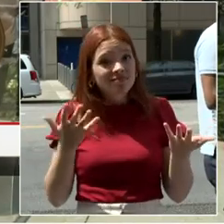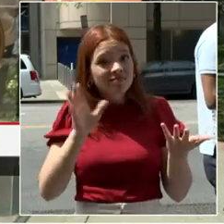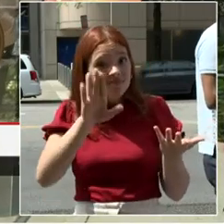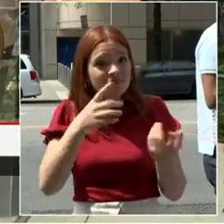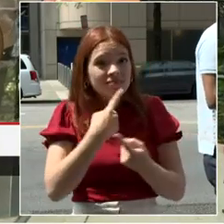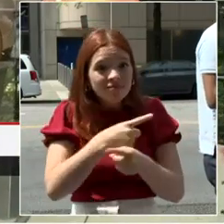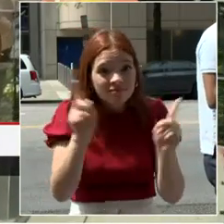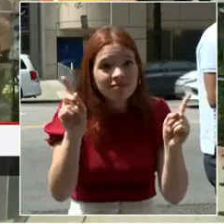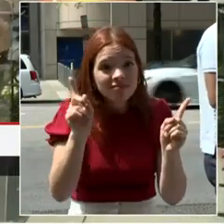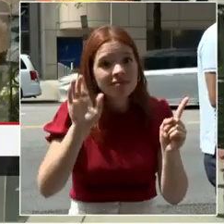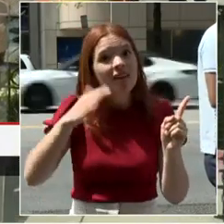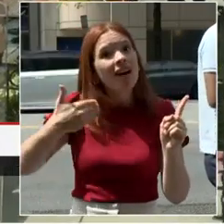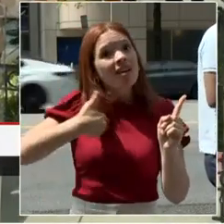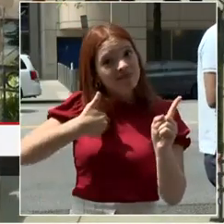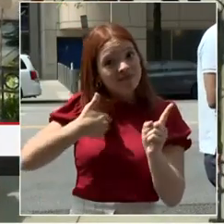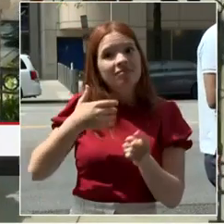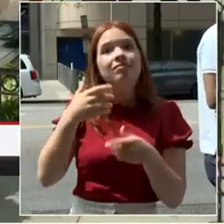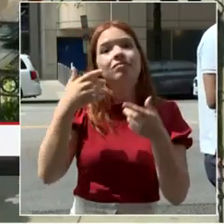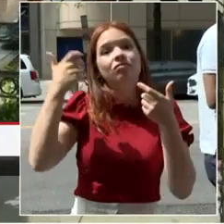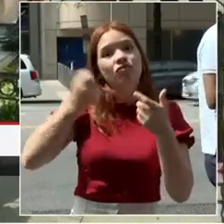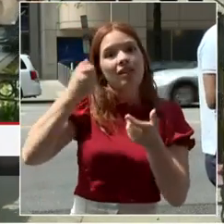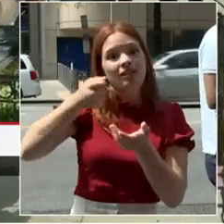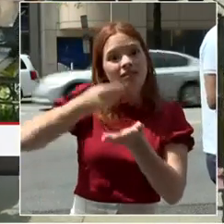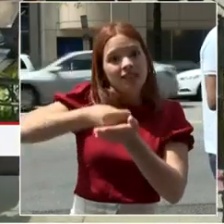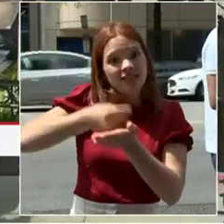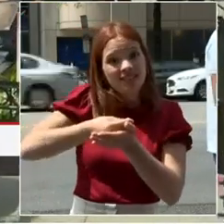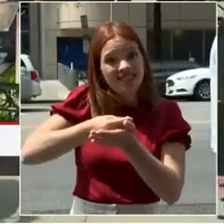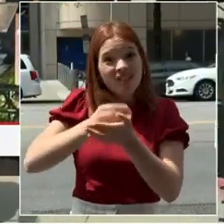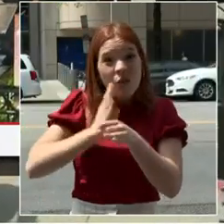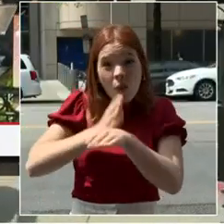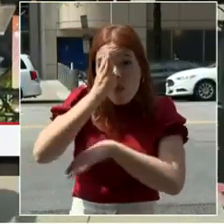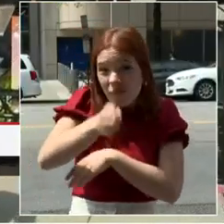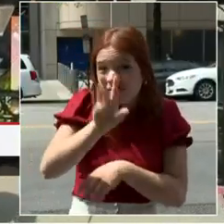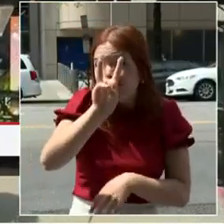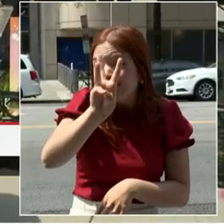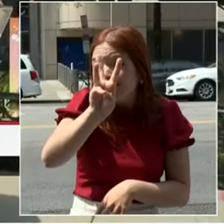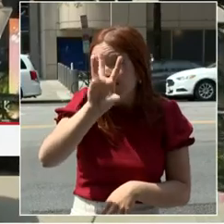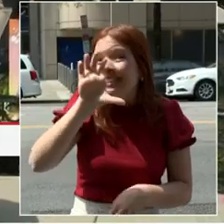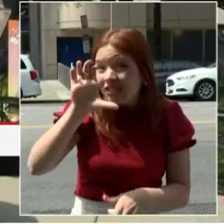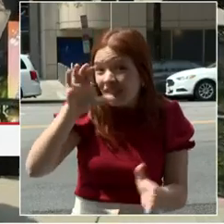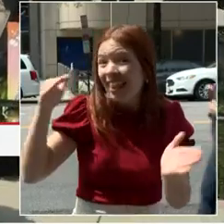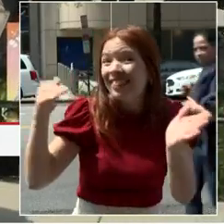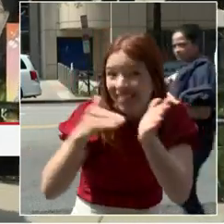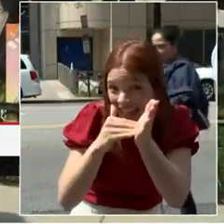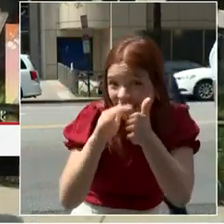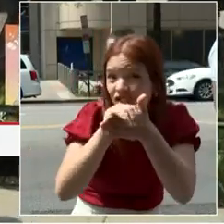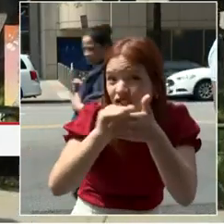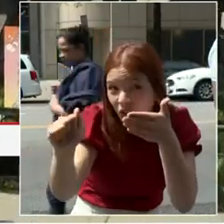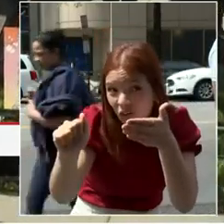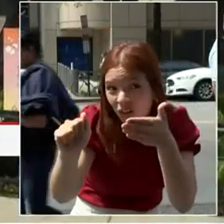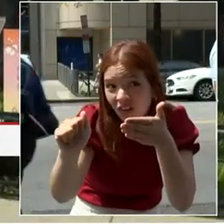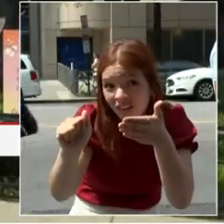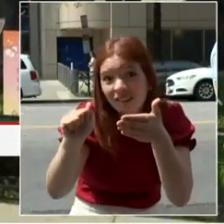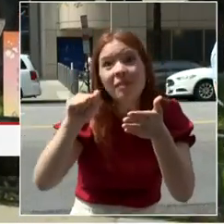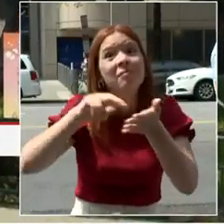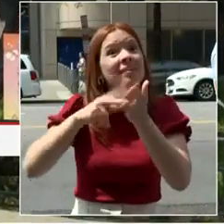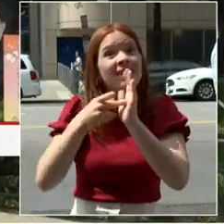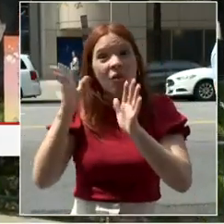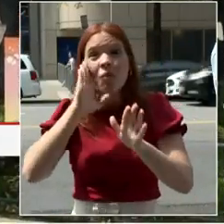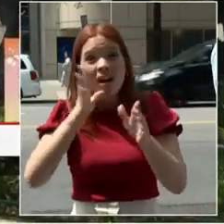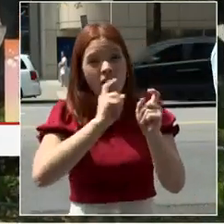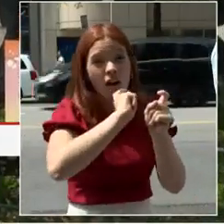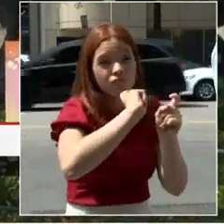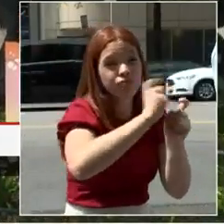that will be awarded to six business improvement districts. That's good